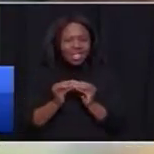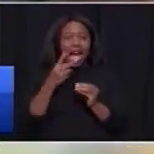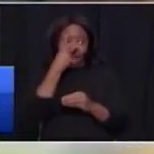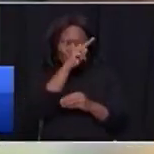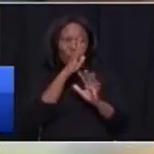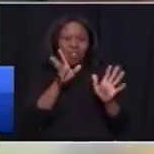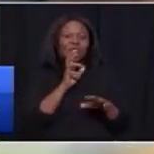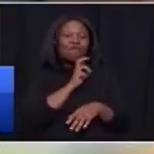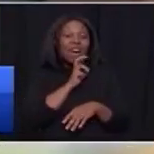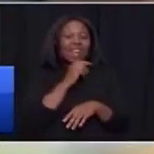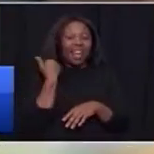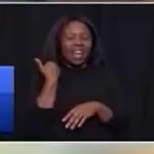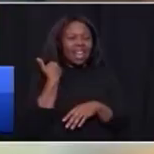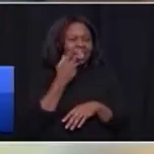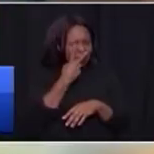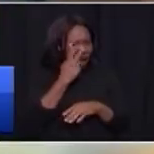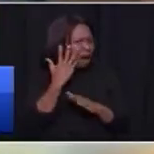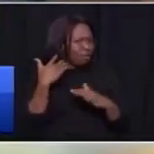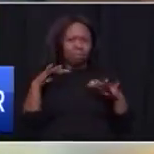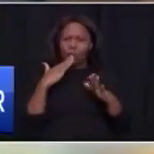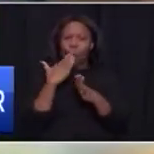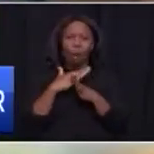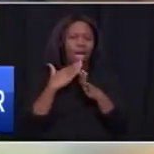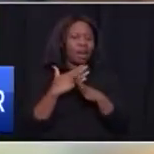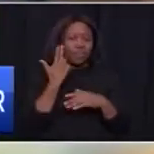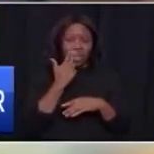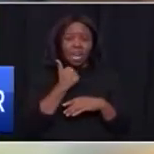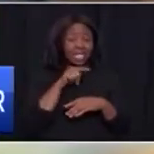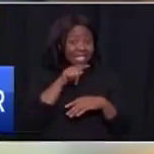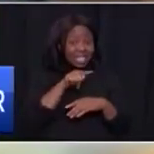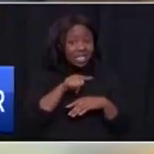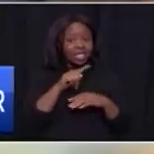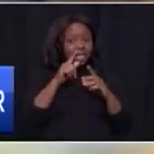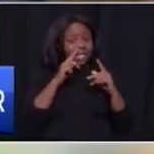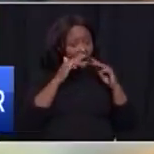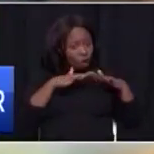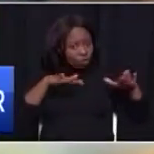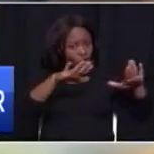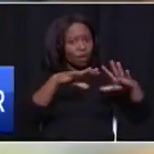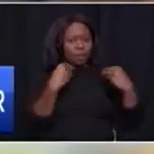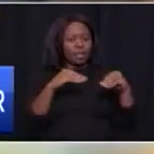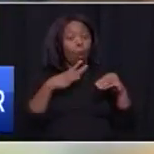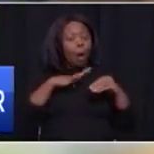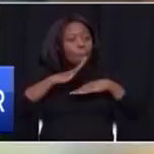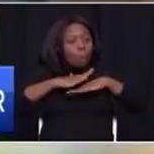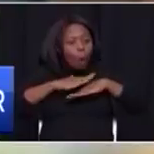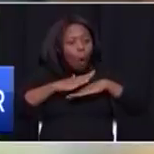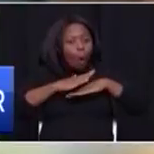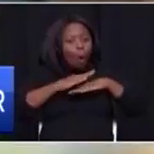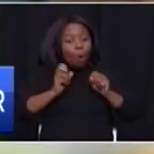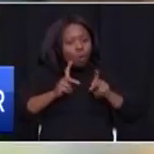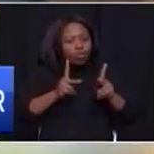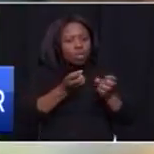visited them. They do top-class work, and these are township businesses. We want to give more of them the opportunity